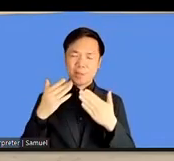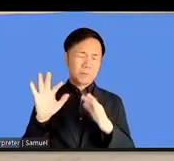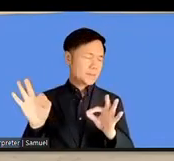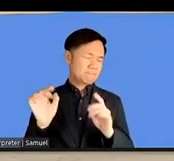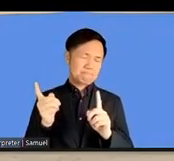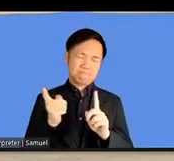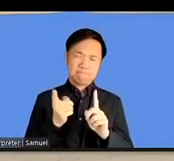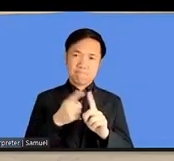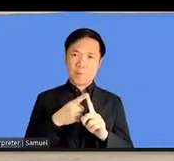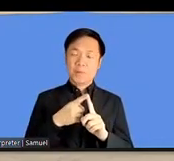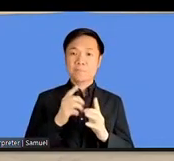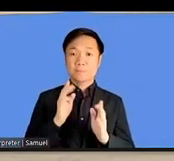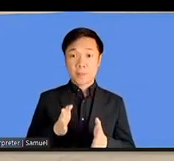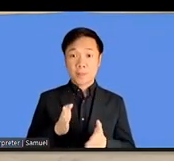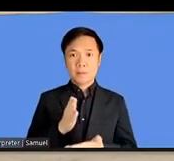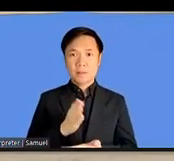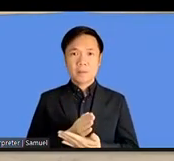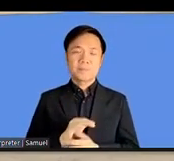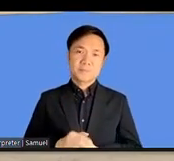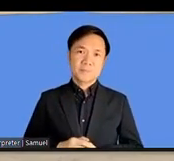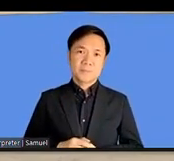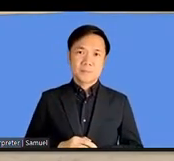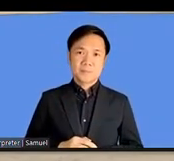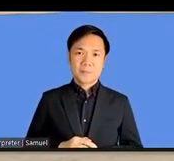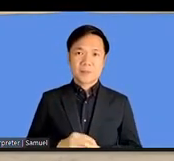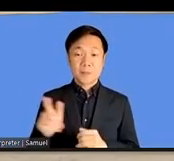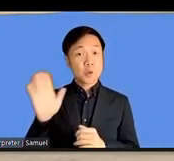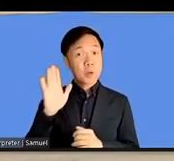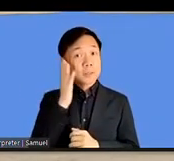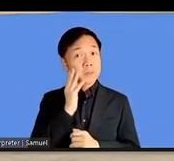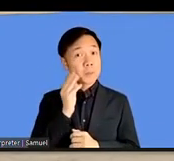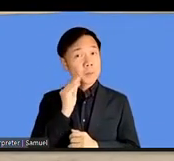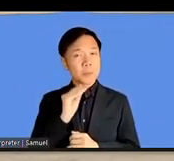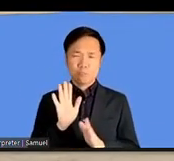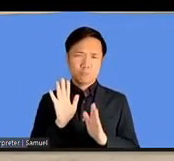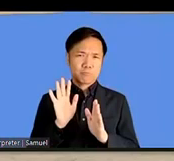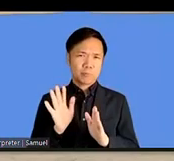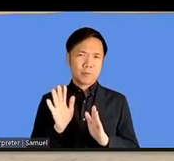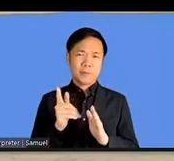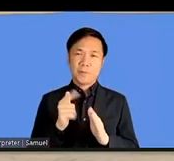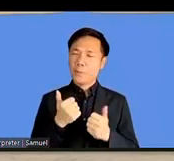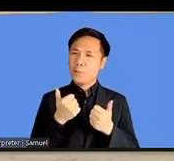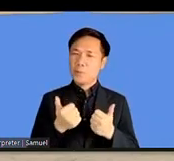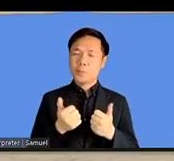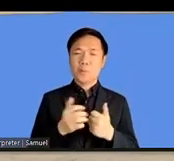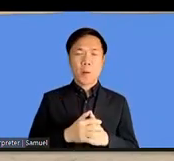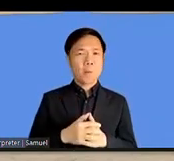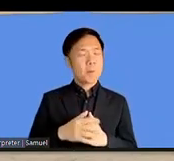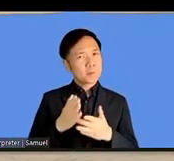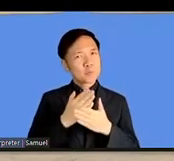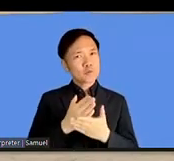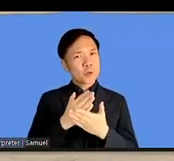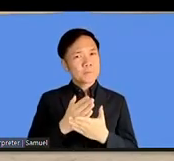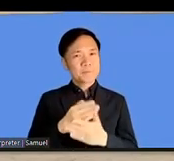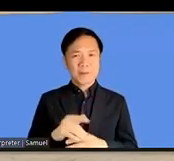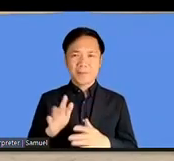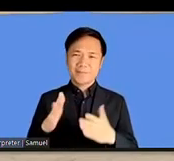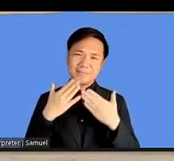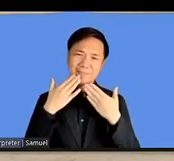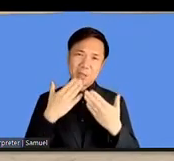are lifetime real experiences that you just shared with us, and I really appreciate that.